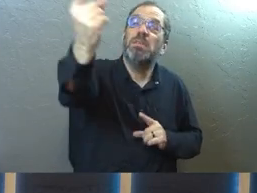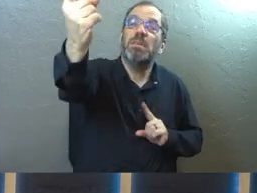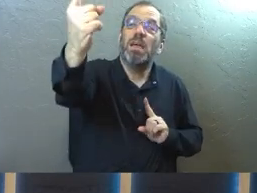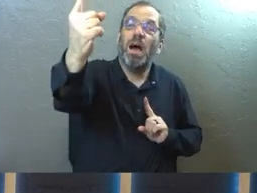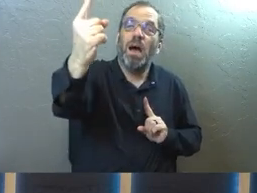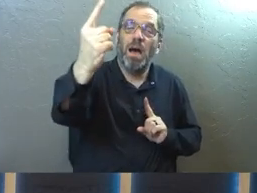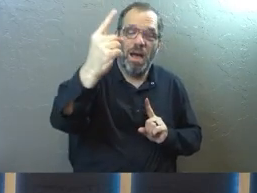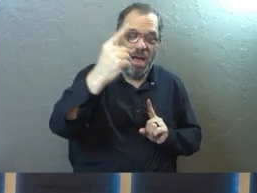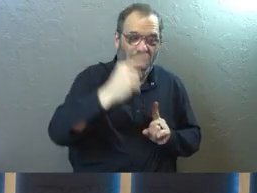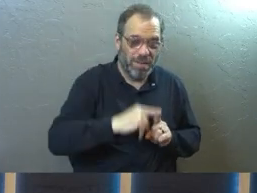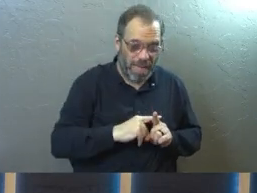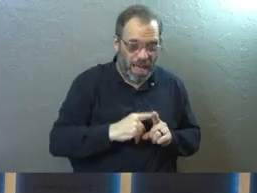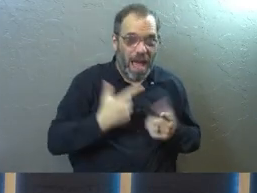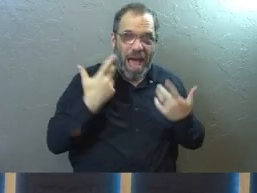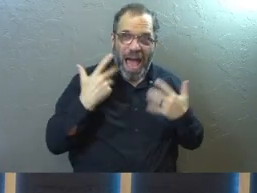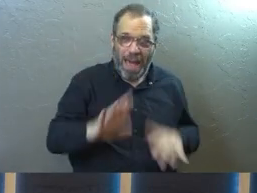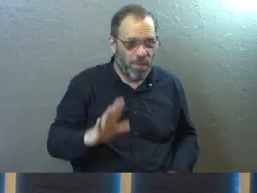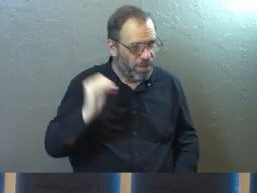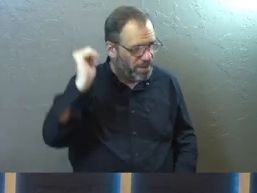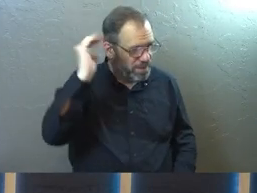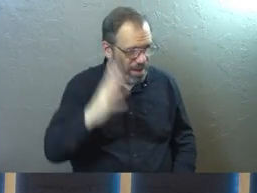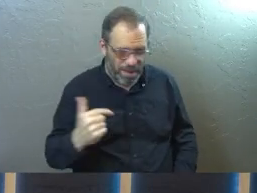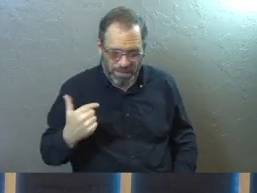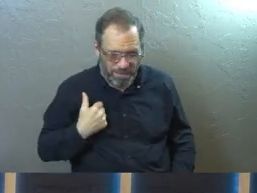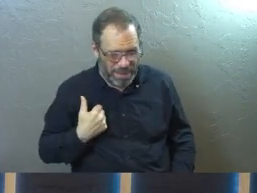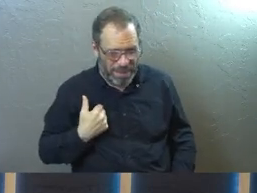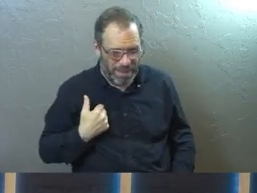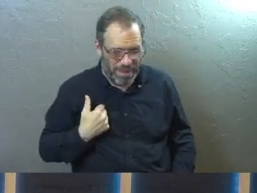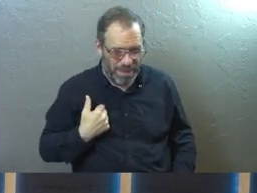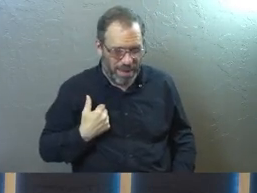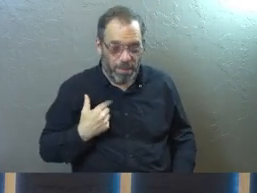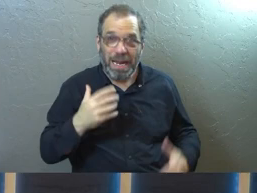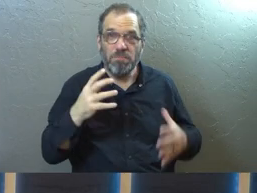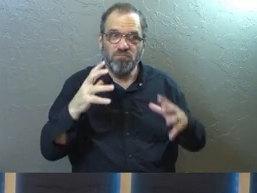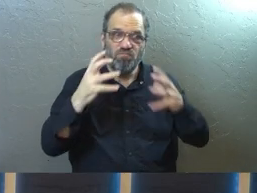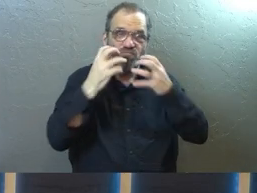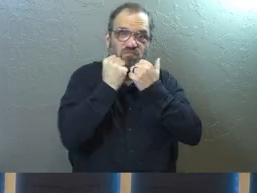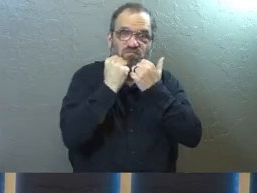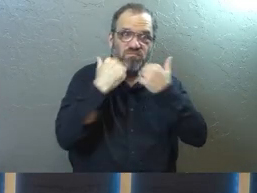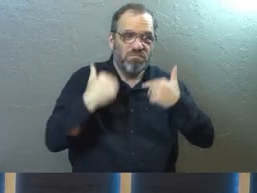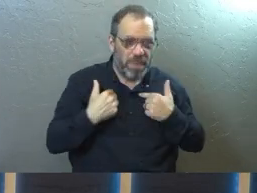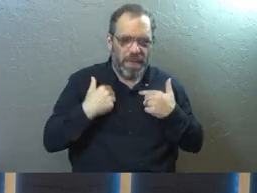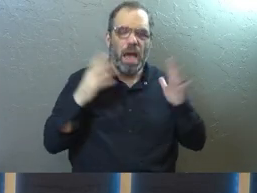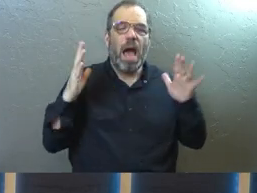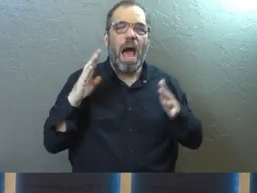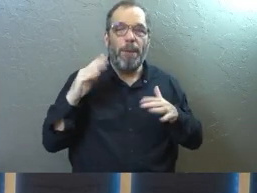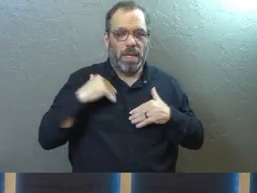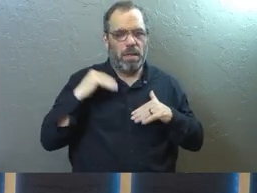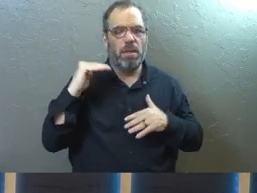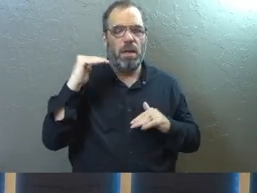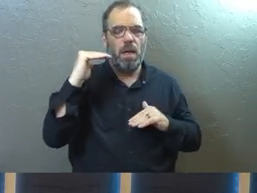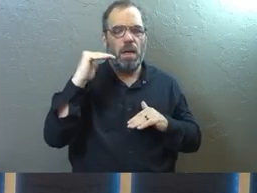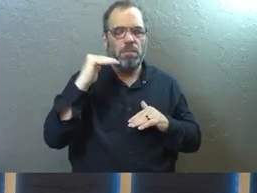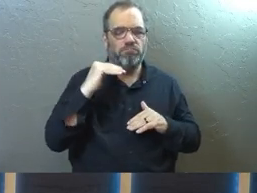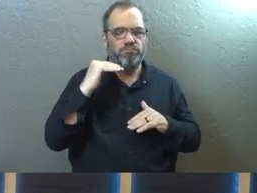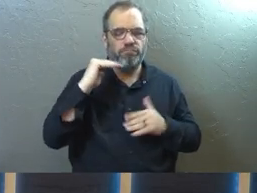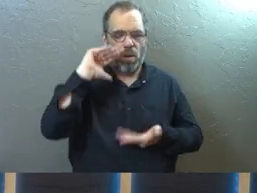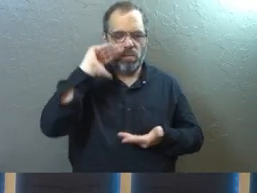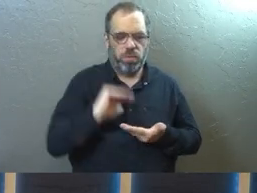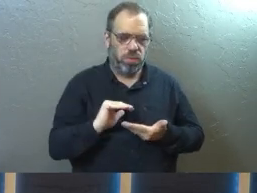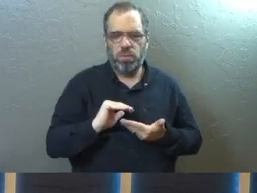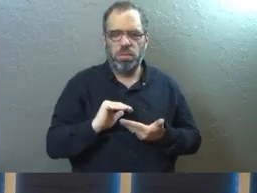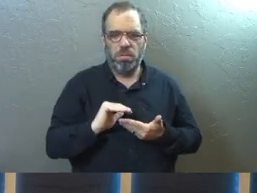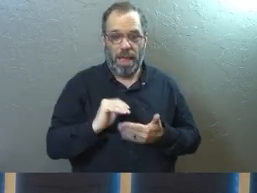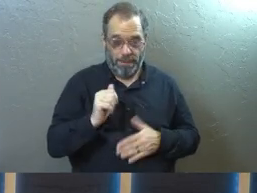and he says, I'm already God, but I'm not going to cling to it. I'm going to reduce myself and I'm going to